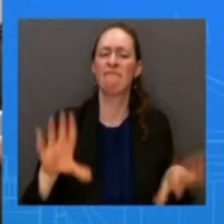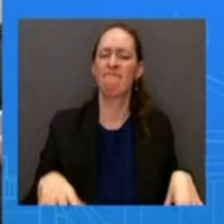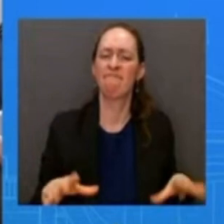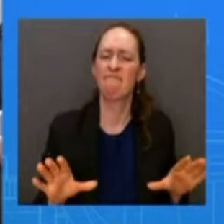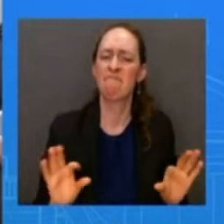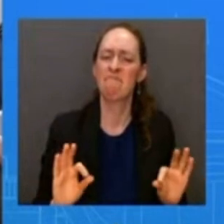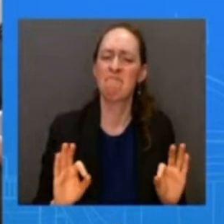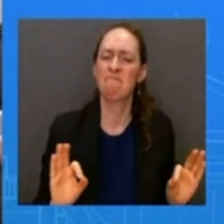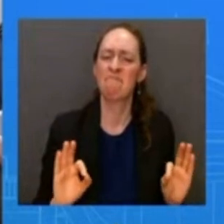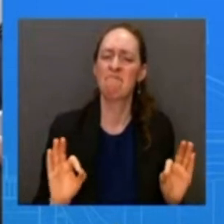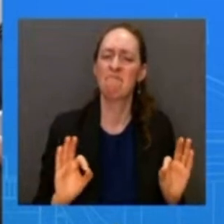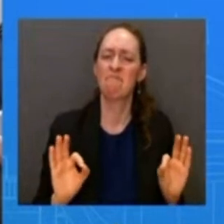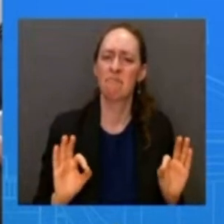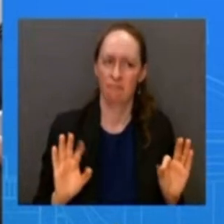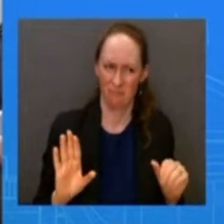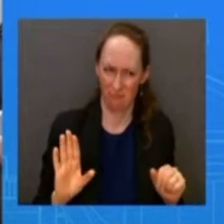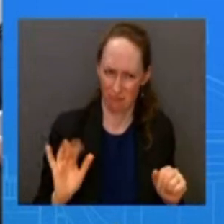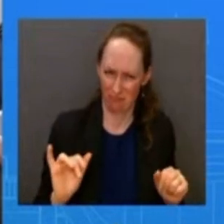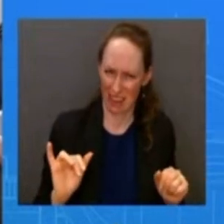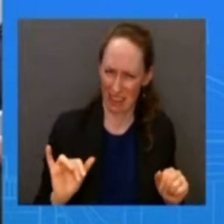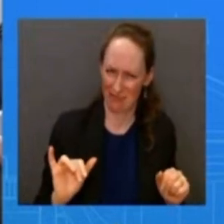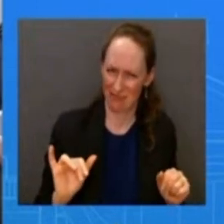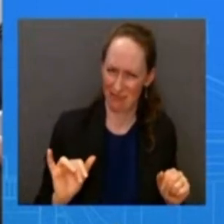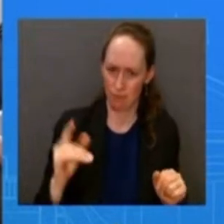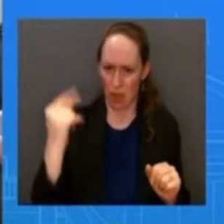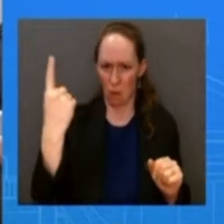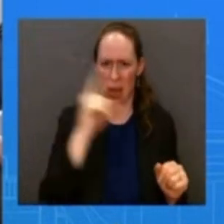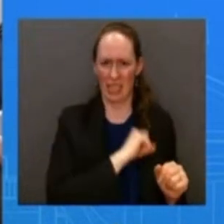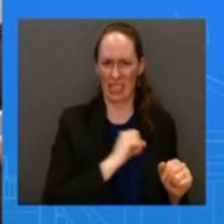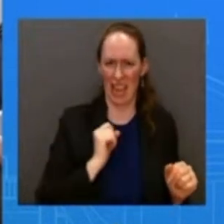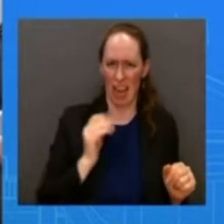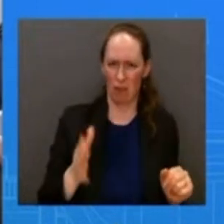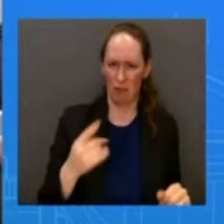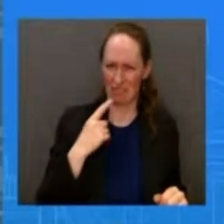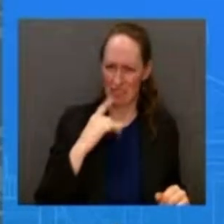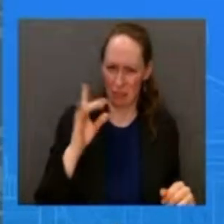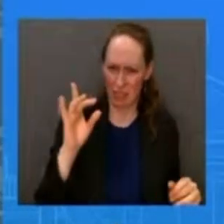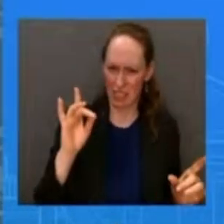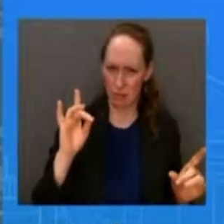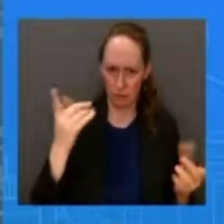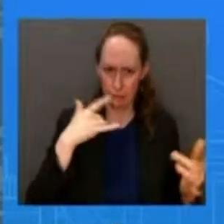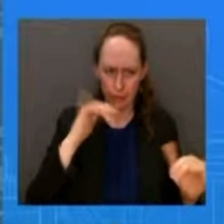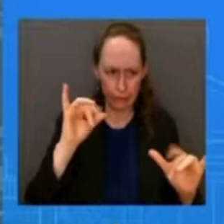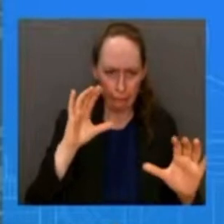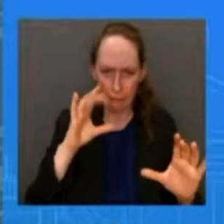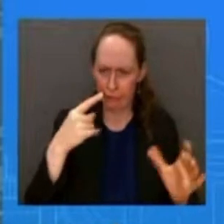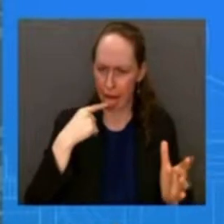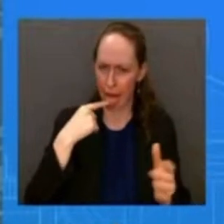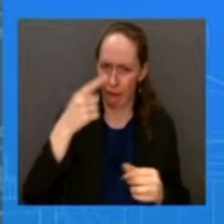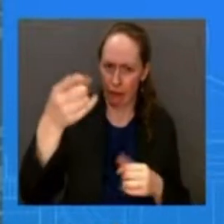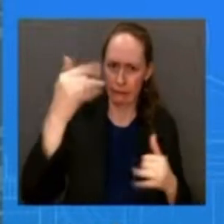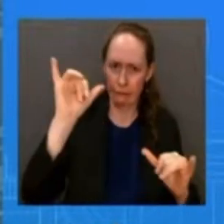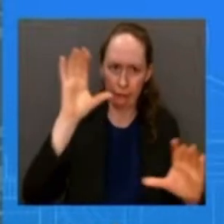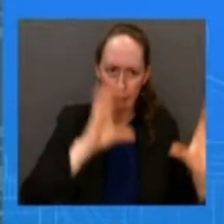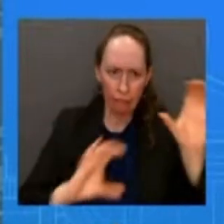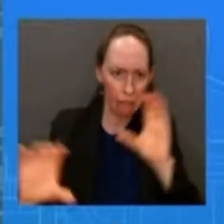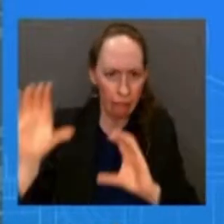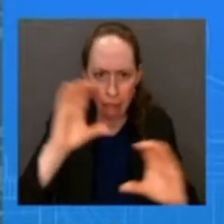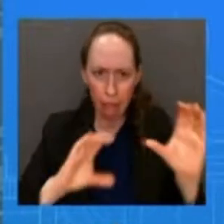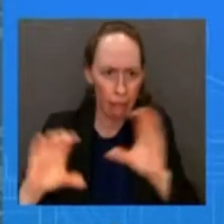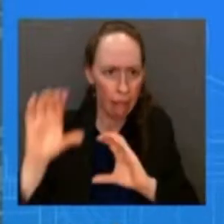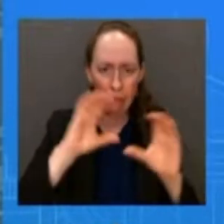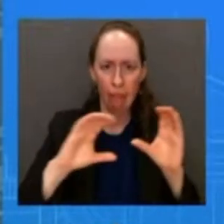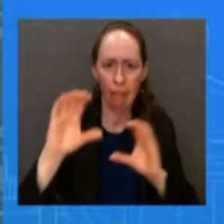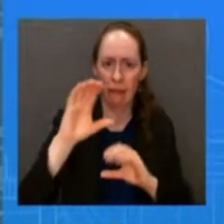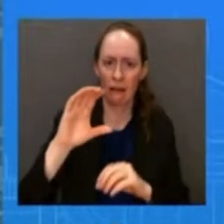before shooting and what are the protocols going to be going forward so i'm going to take your last question first as you know the president has asked